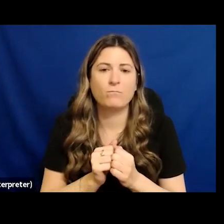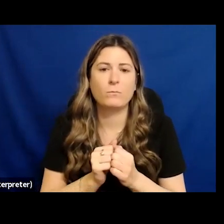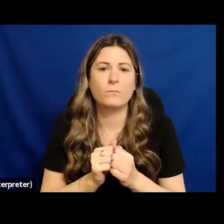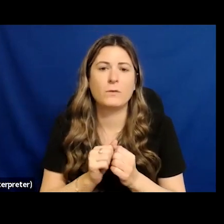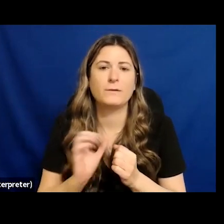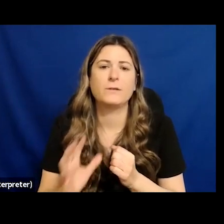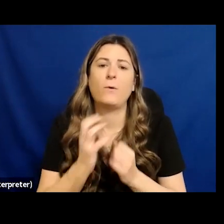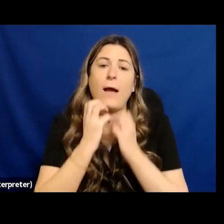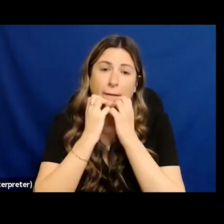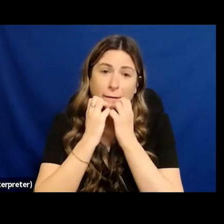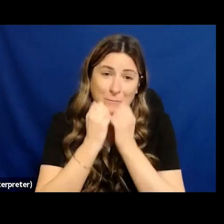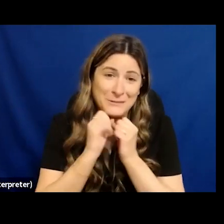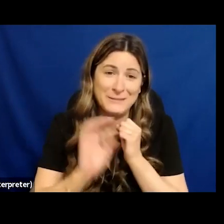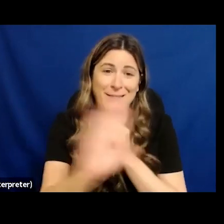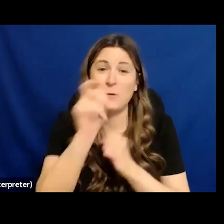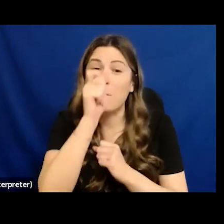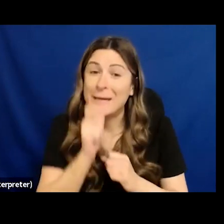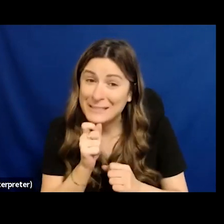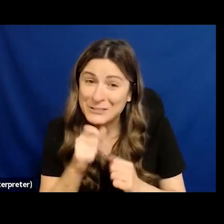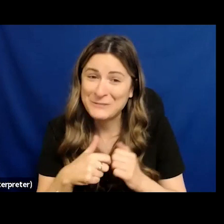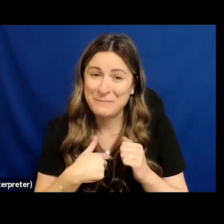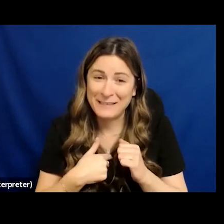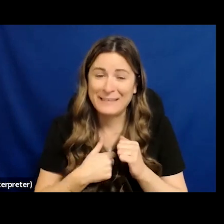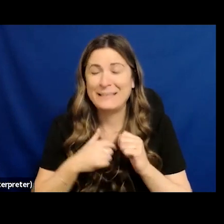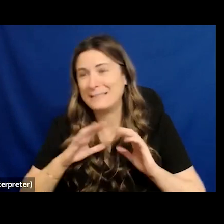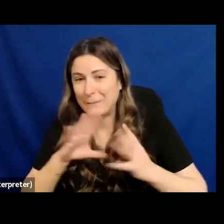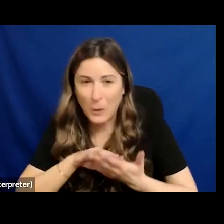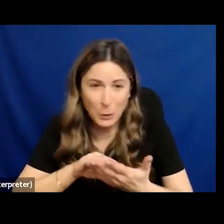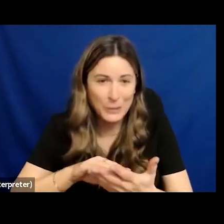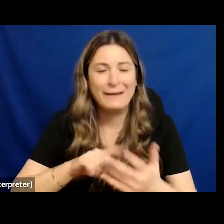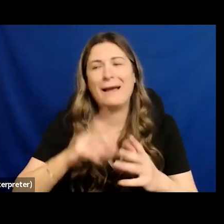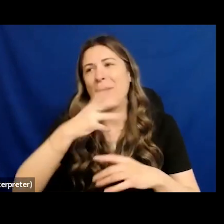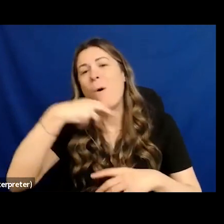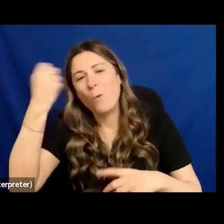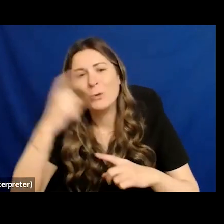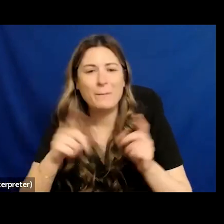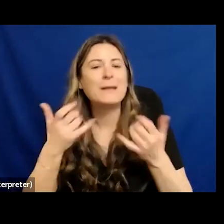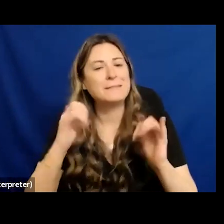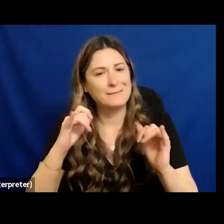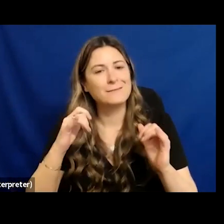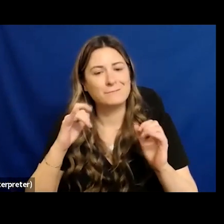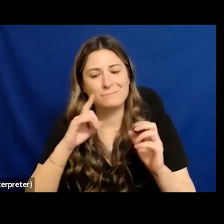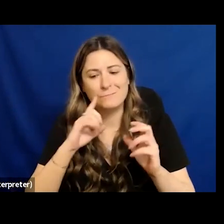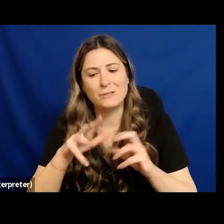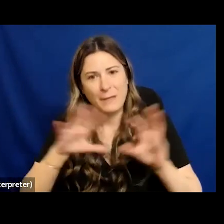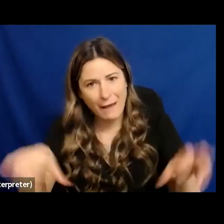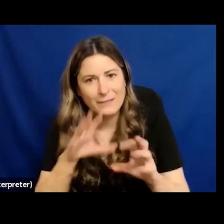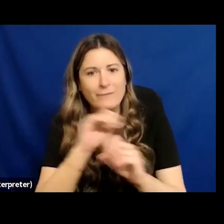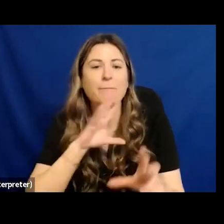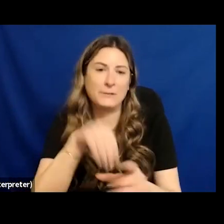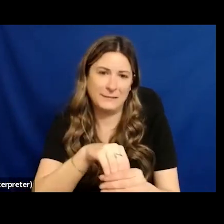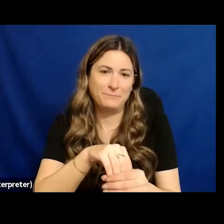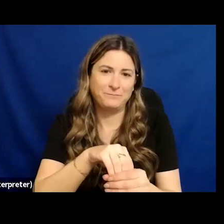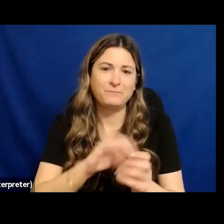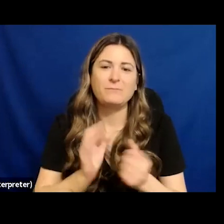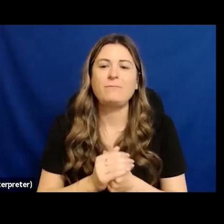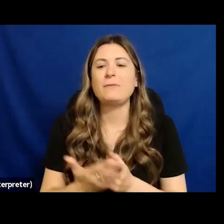patience with me as well I'm aging and I'm trying to still be active and participate I really want to thank you all